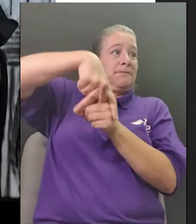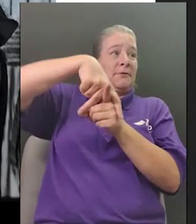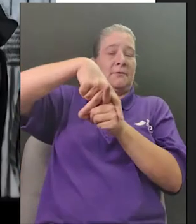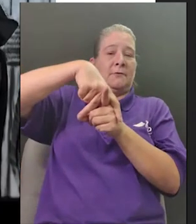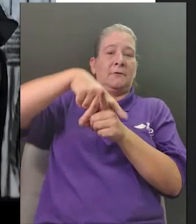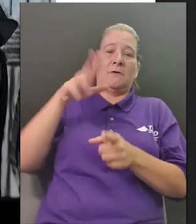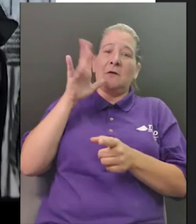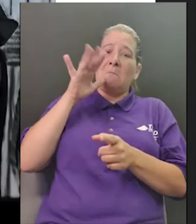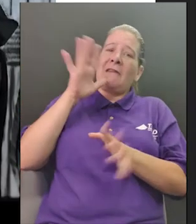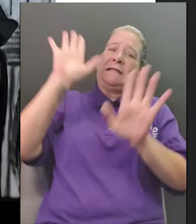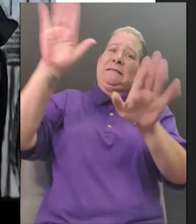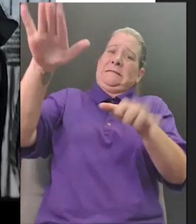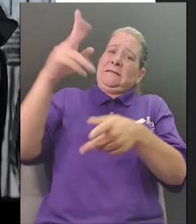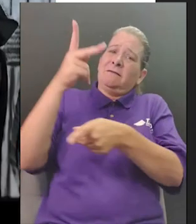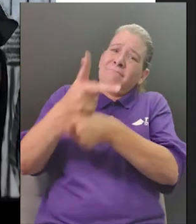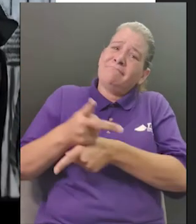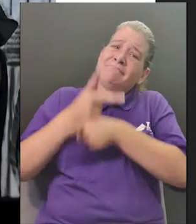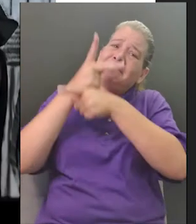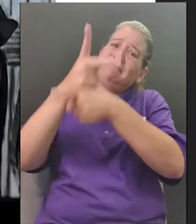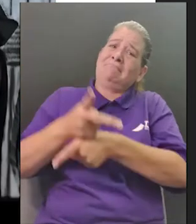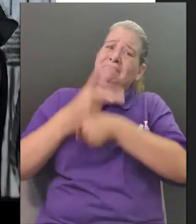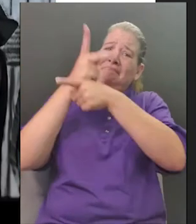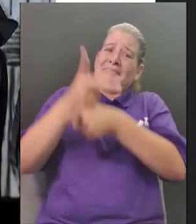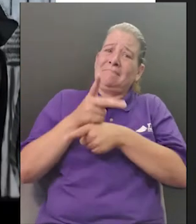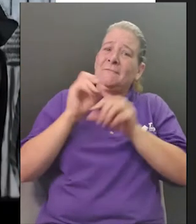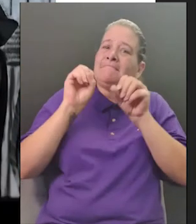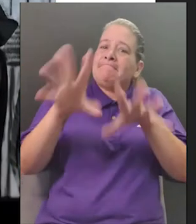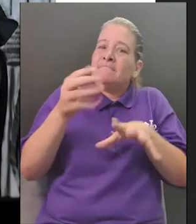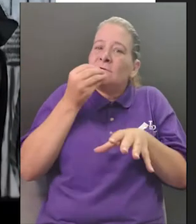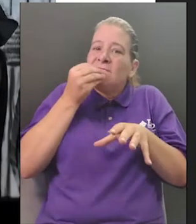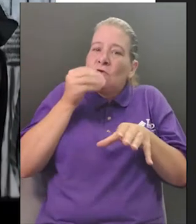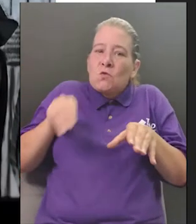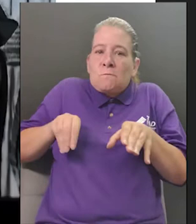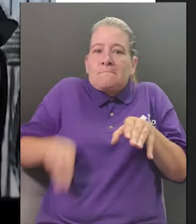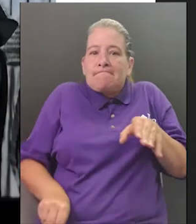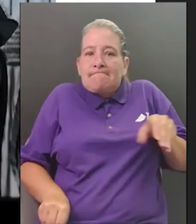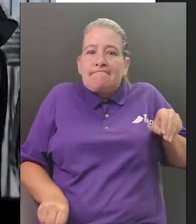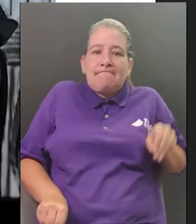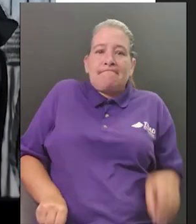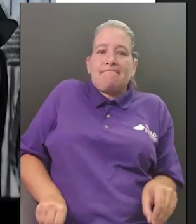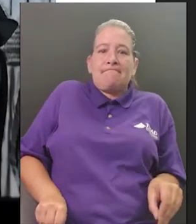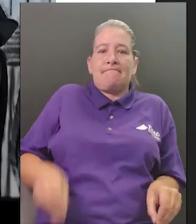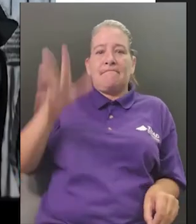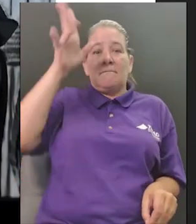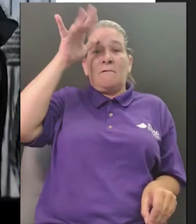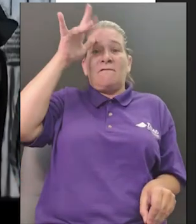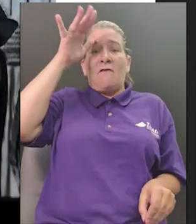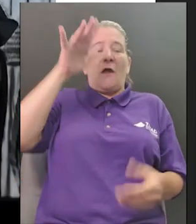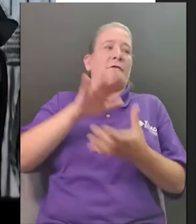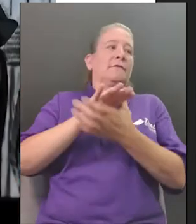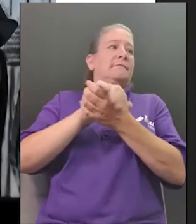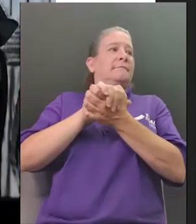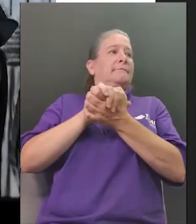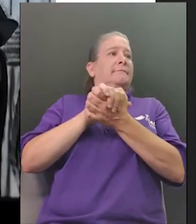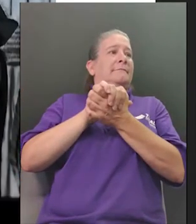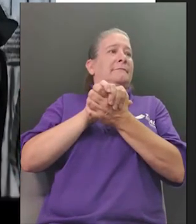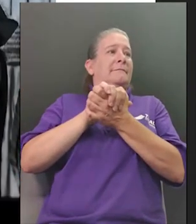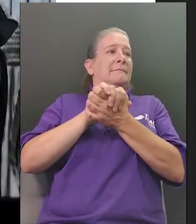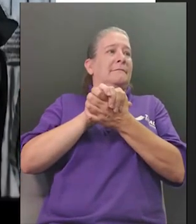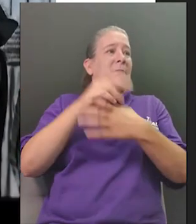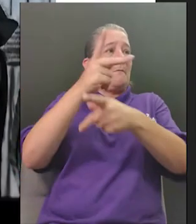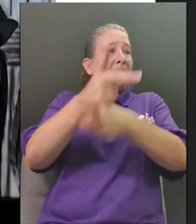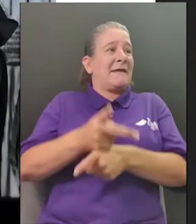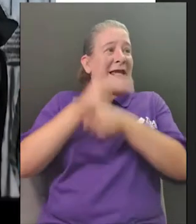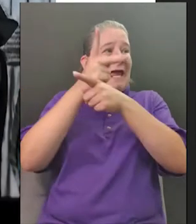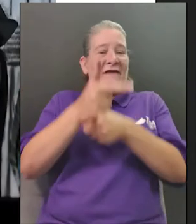inside sibyl's cloak father squeezed her hand first head east then south stay to the roads